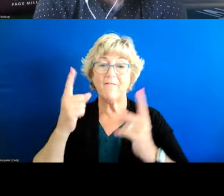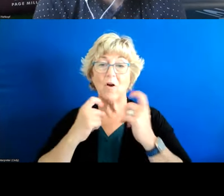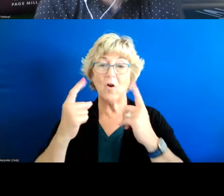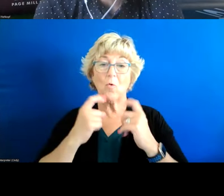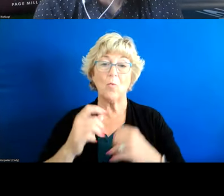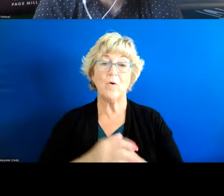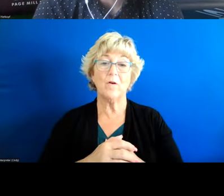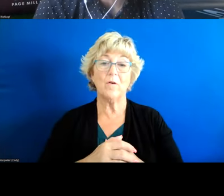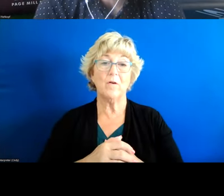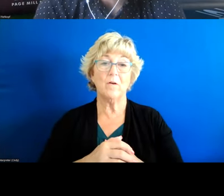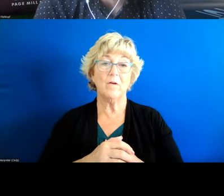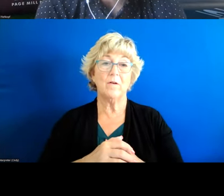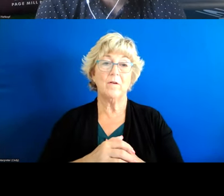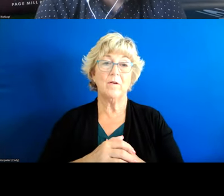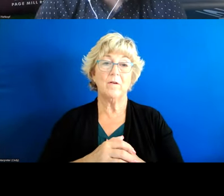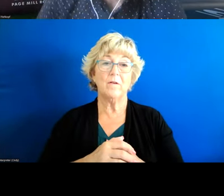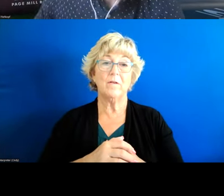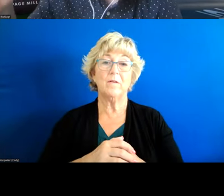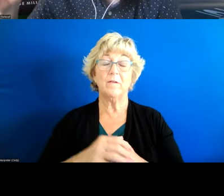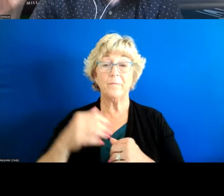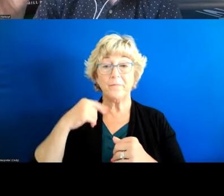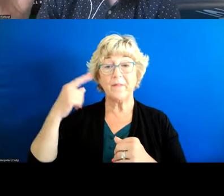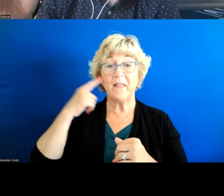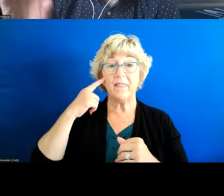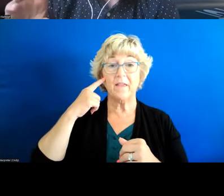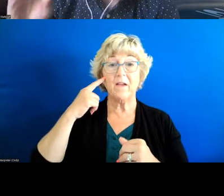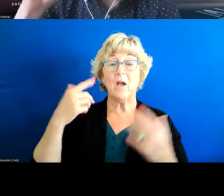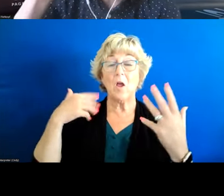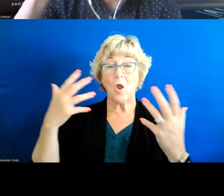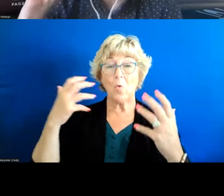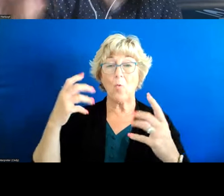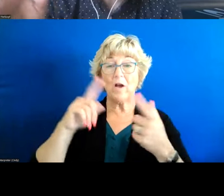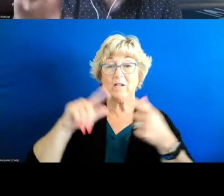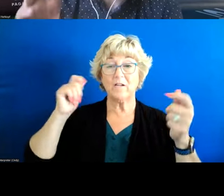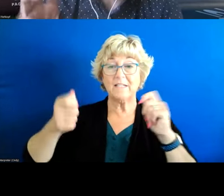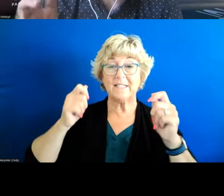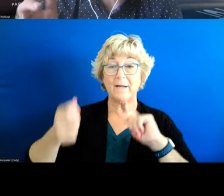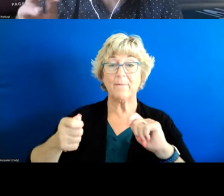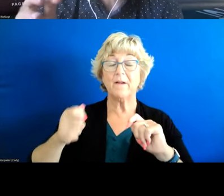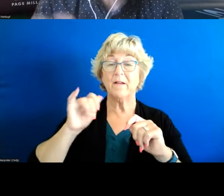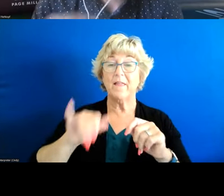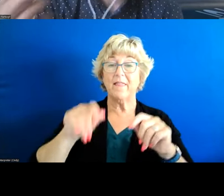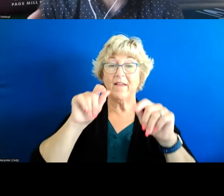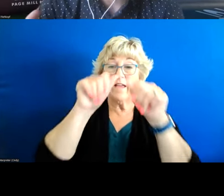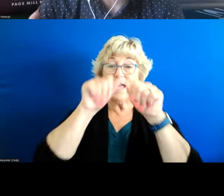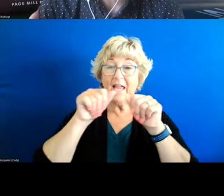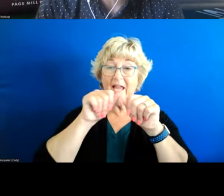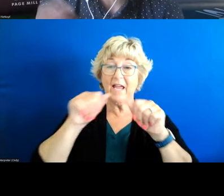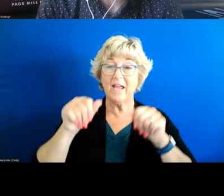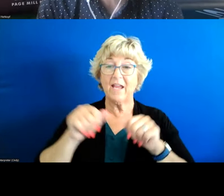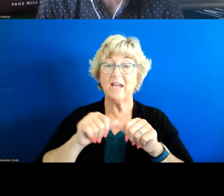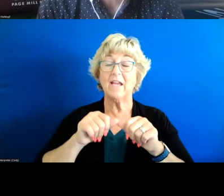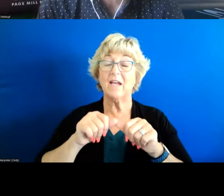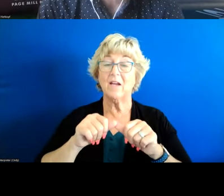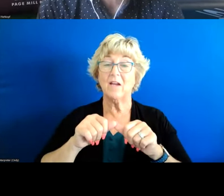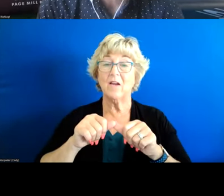highlighted these core domains we have i think you know we would want to adapt these domains and adapt the questions but we could take sort of a similar